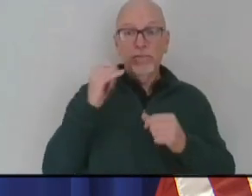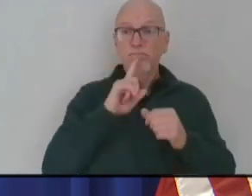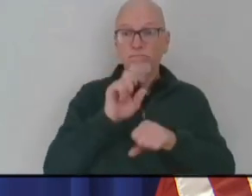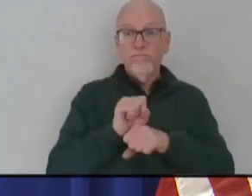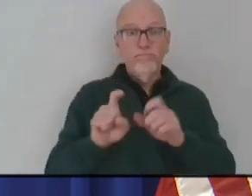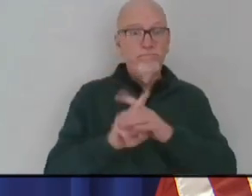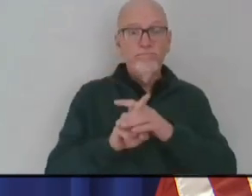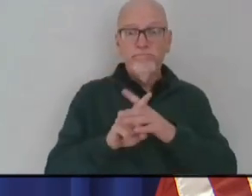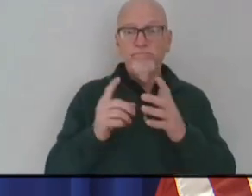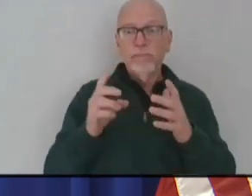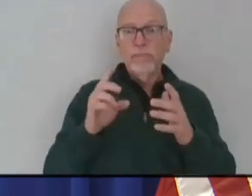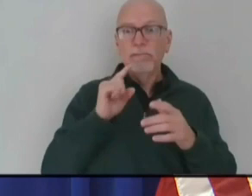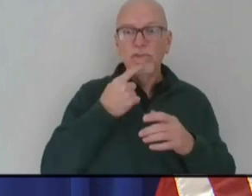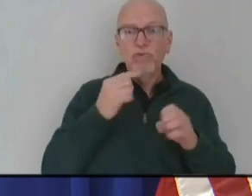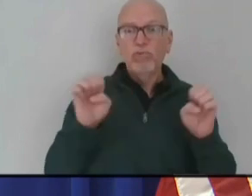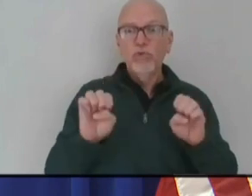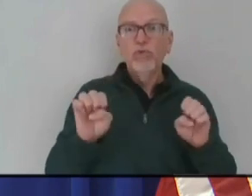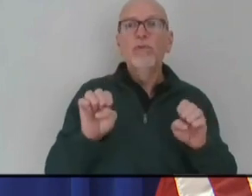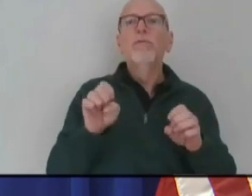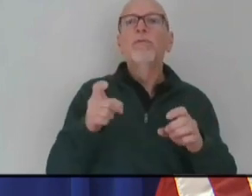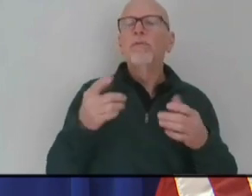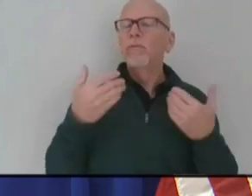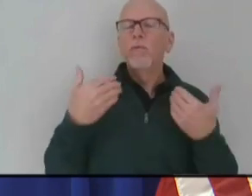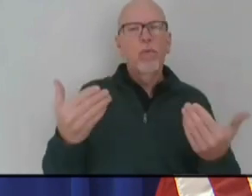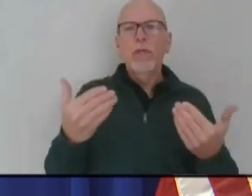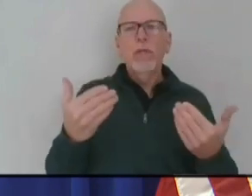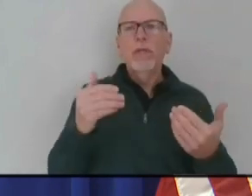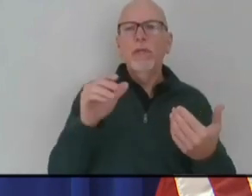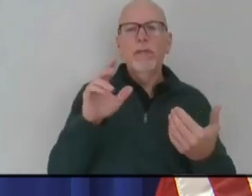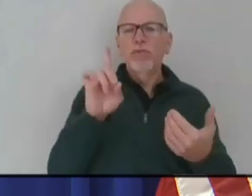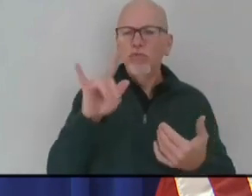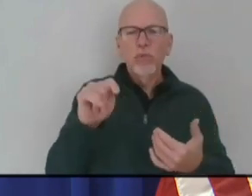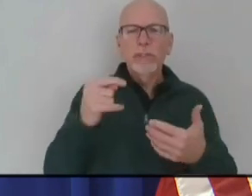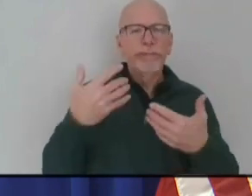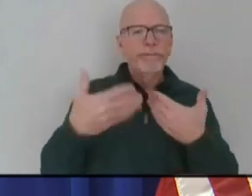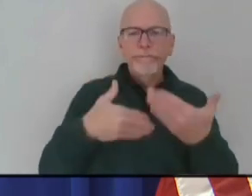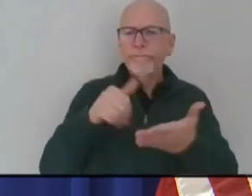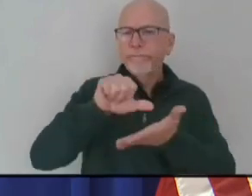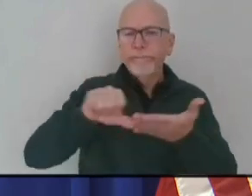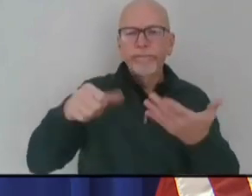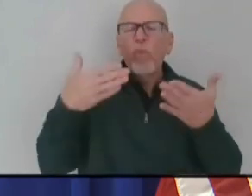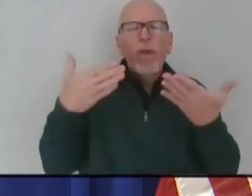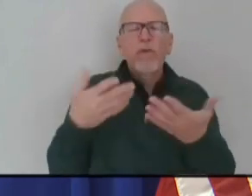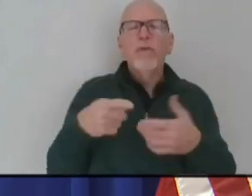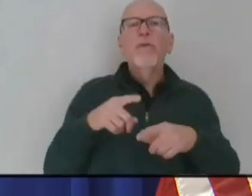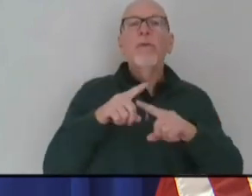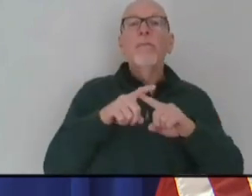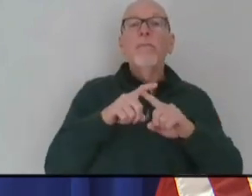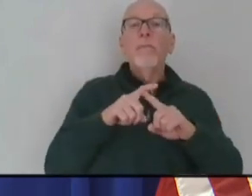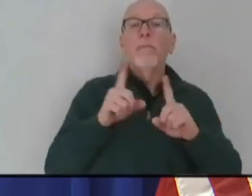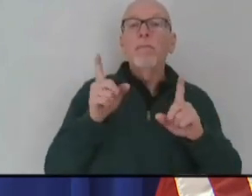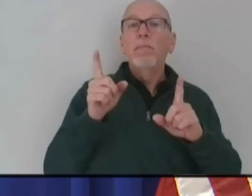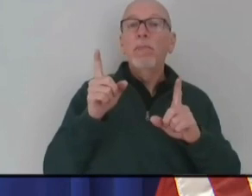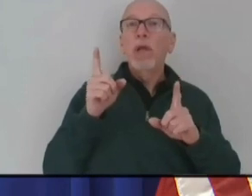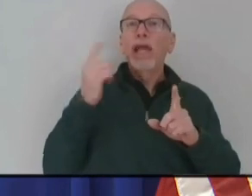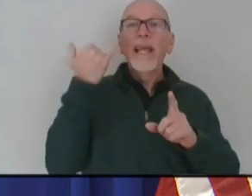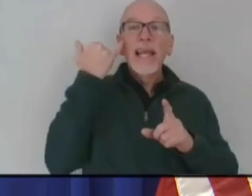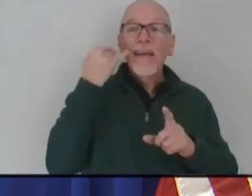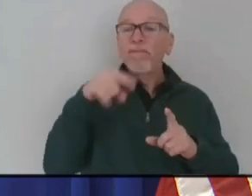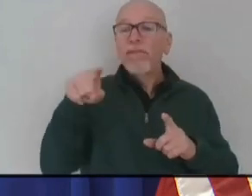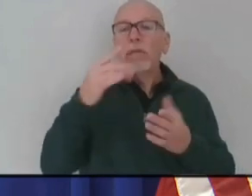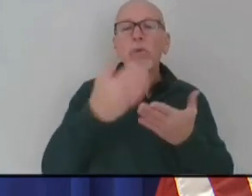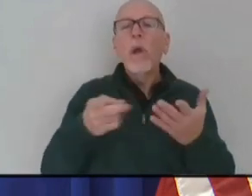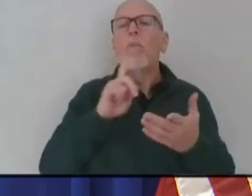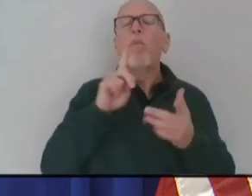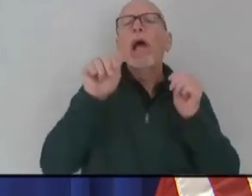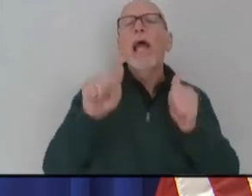you still should have that procedure done. And so this is only procedures that can be postponed or delayed over this